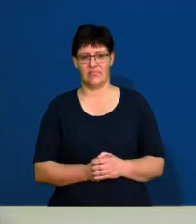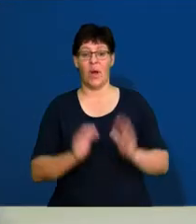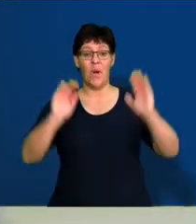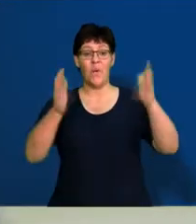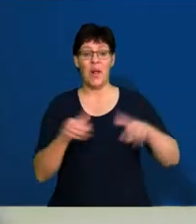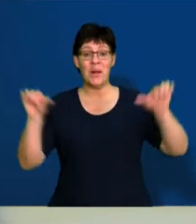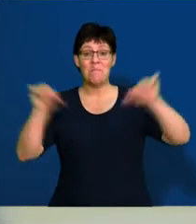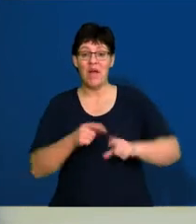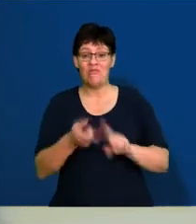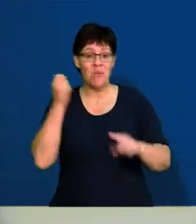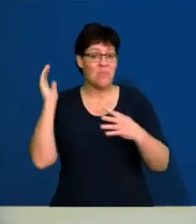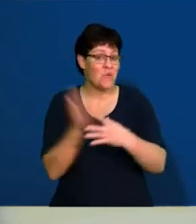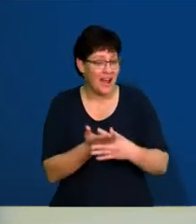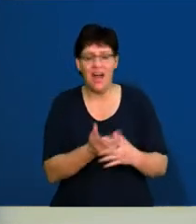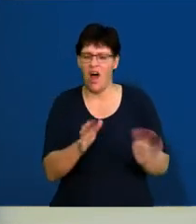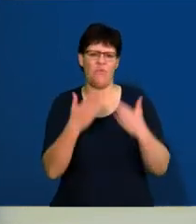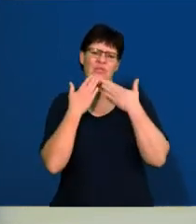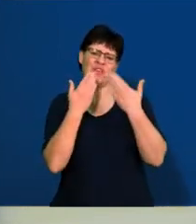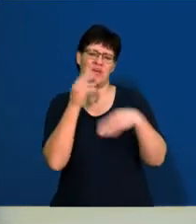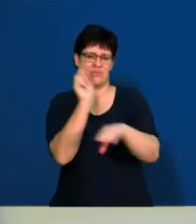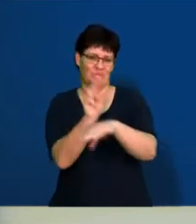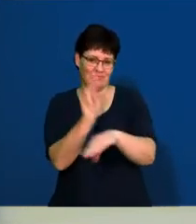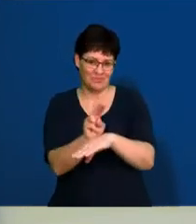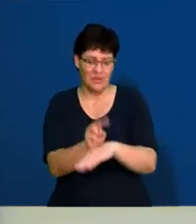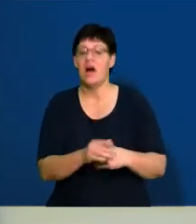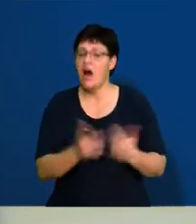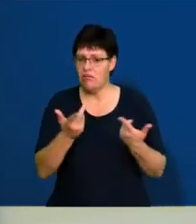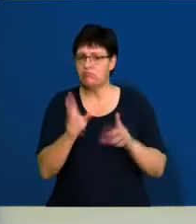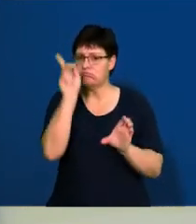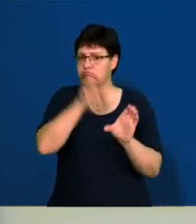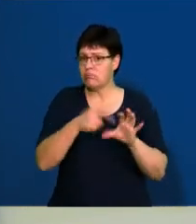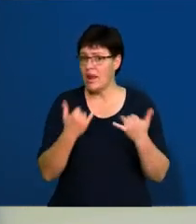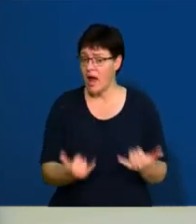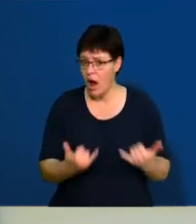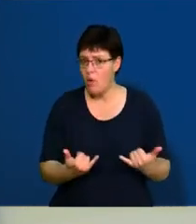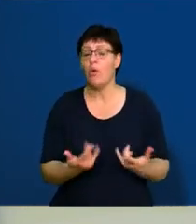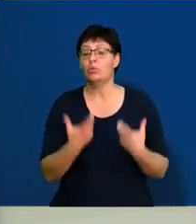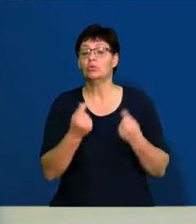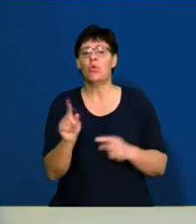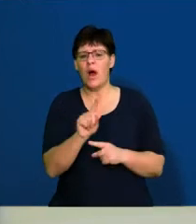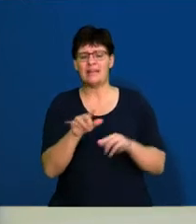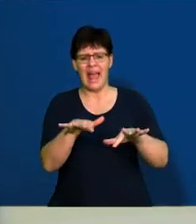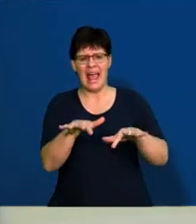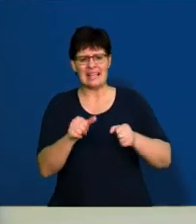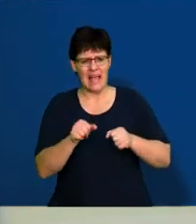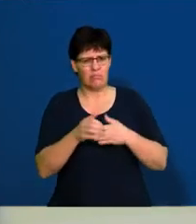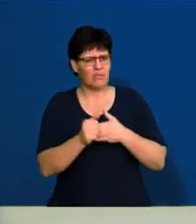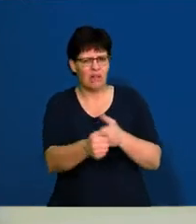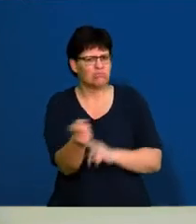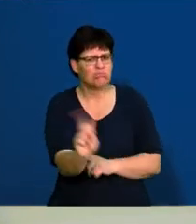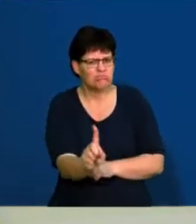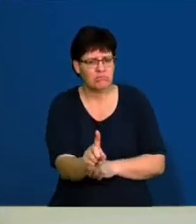Welcome back from the break, guys. Thank you so much for tuning in. If you've just joined us, we are doing your exam guide for business studies.